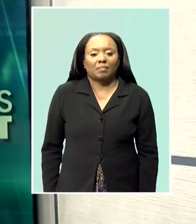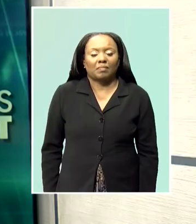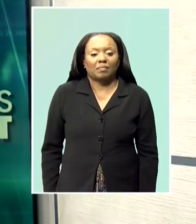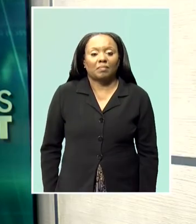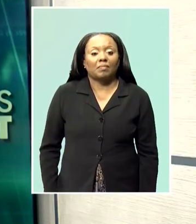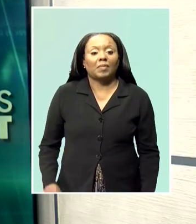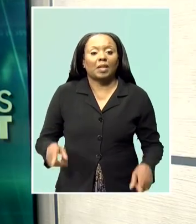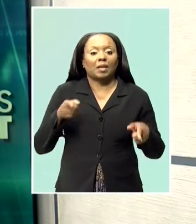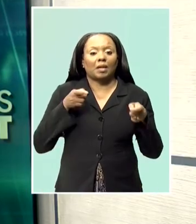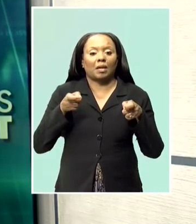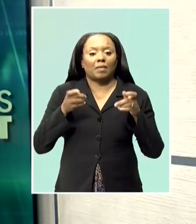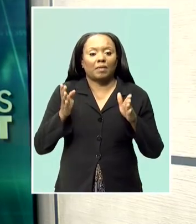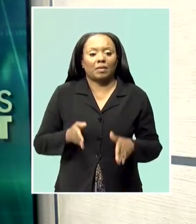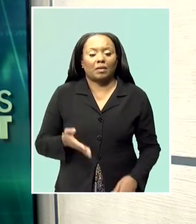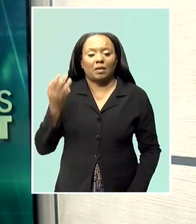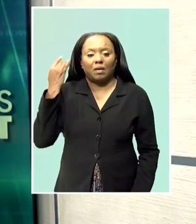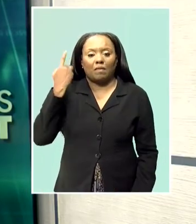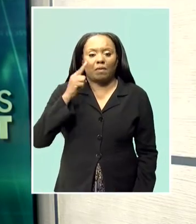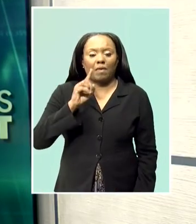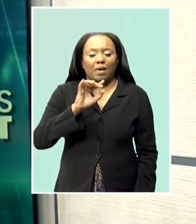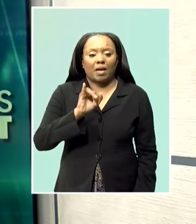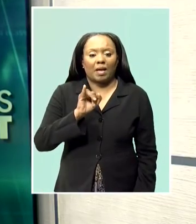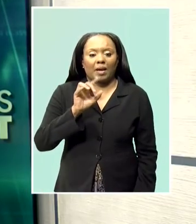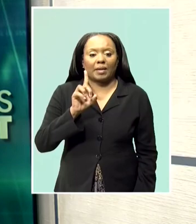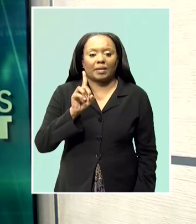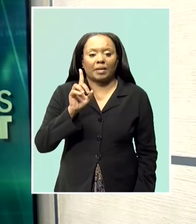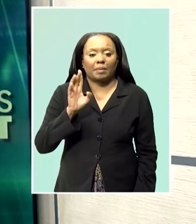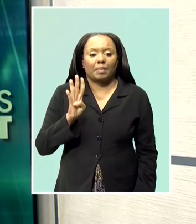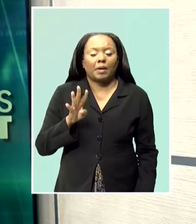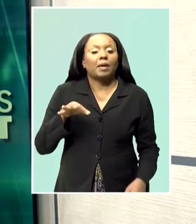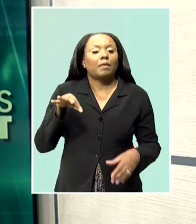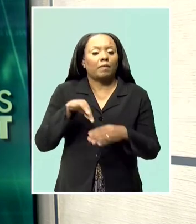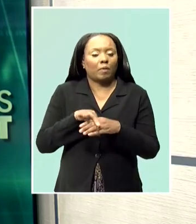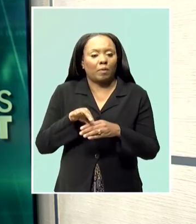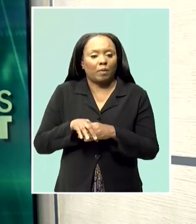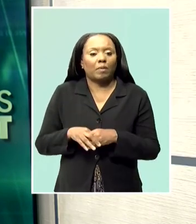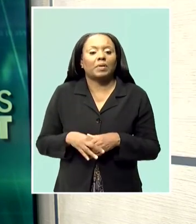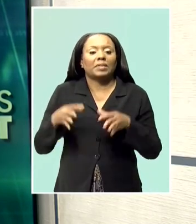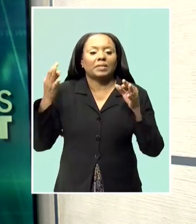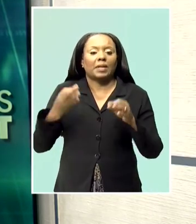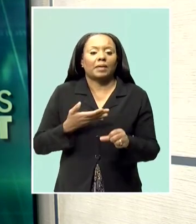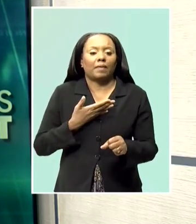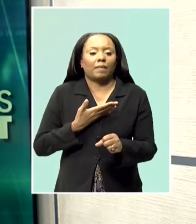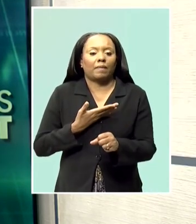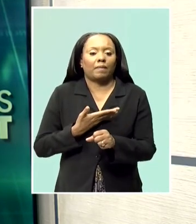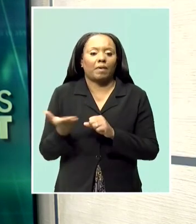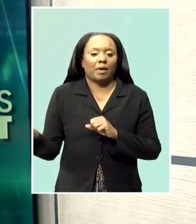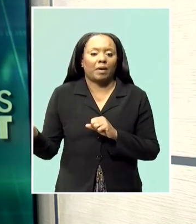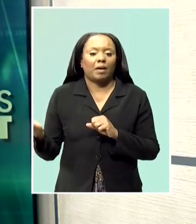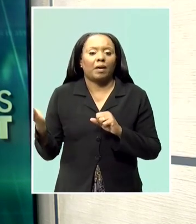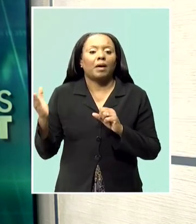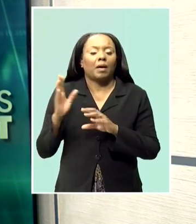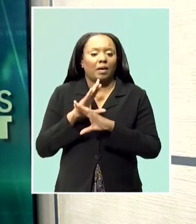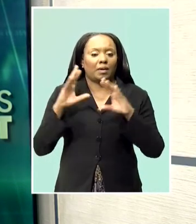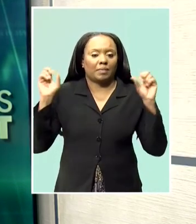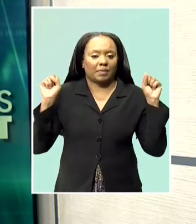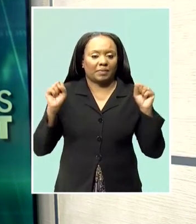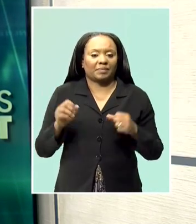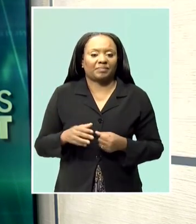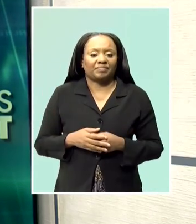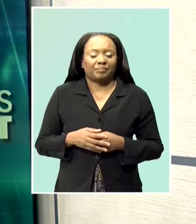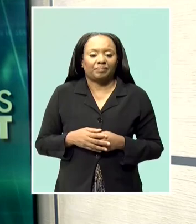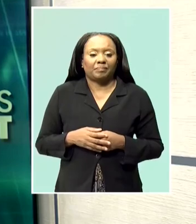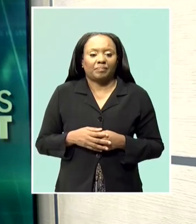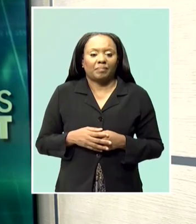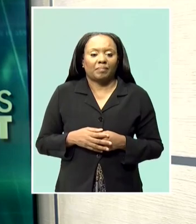The governors of the Inter-American Development Bank or IDB has voted to fire Mauricio Claver-Caron as president.